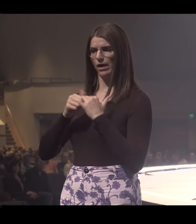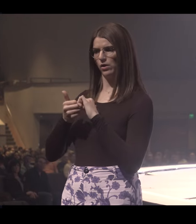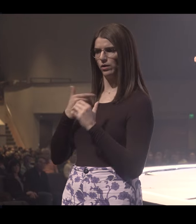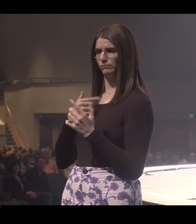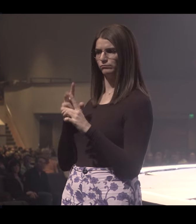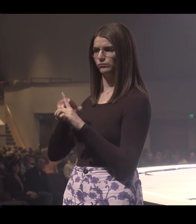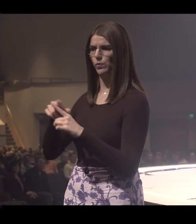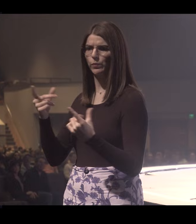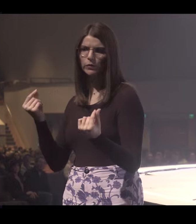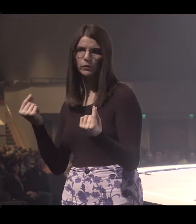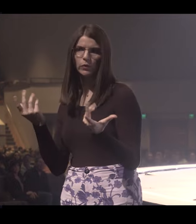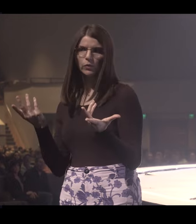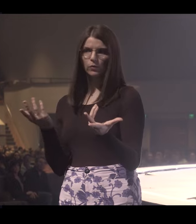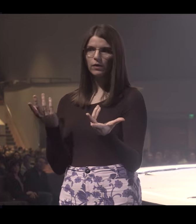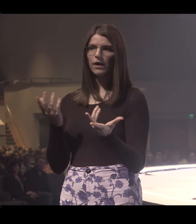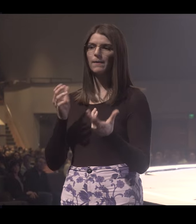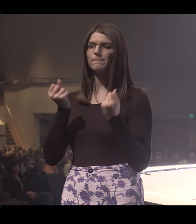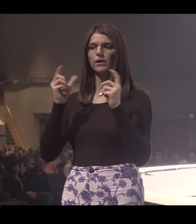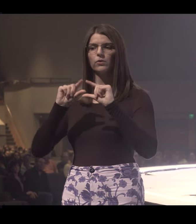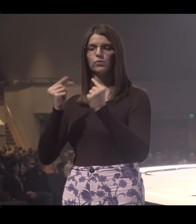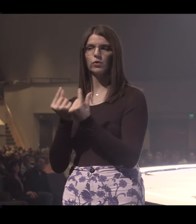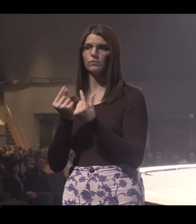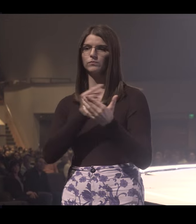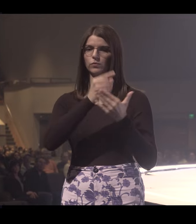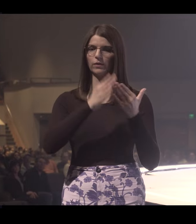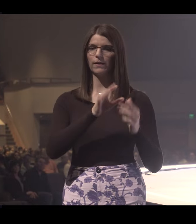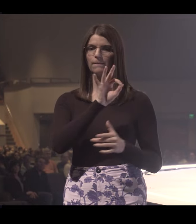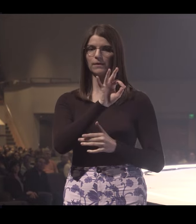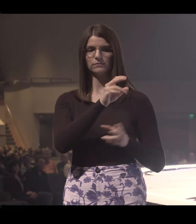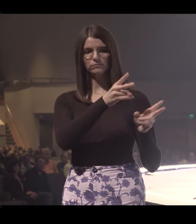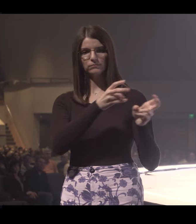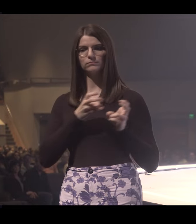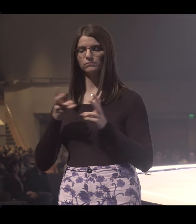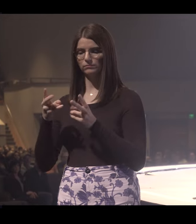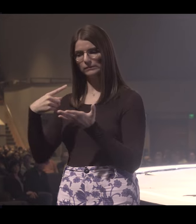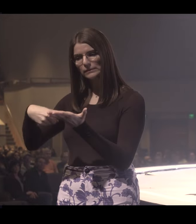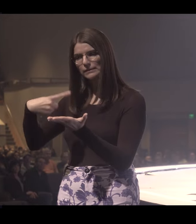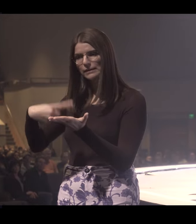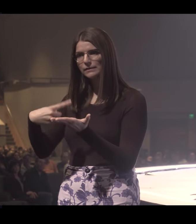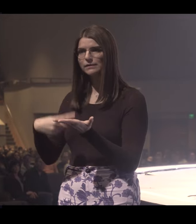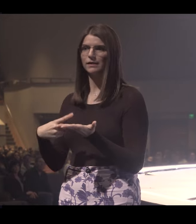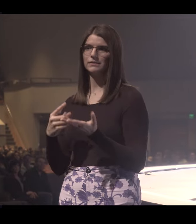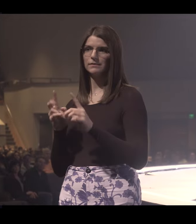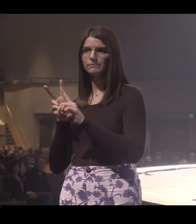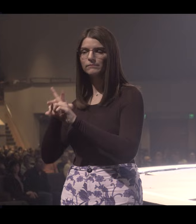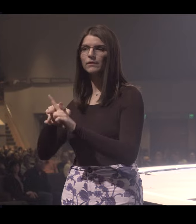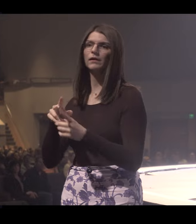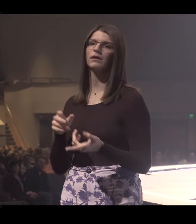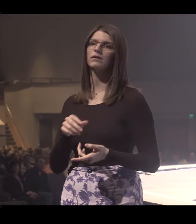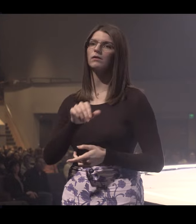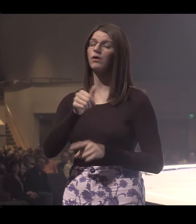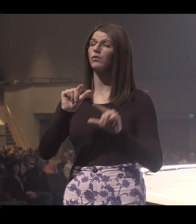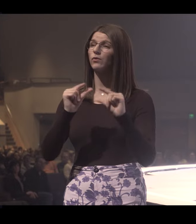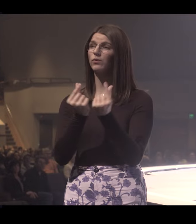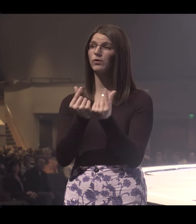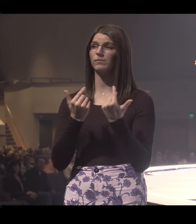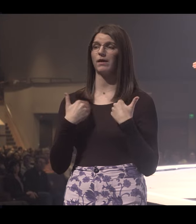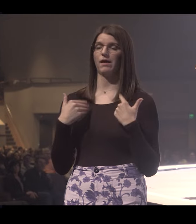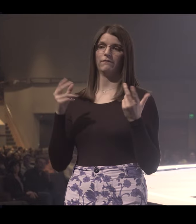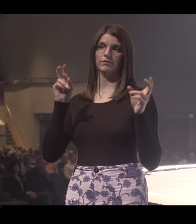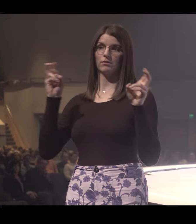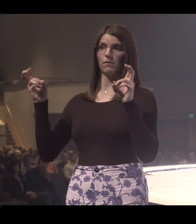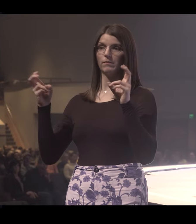life. And what should I do with that? And that's what a lot of groups do is they take the weekend message and begin discussing it and applying it. There's other groups that have